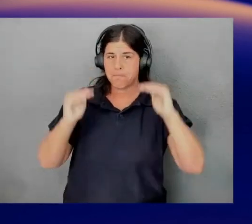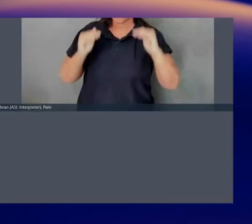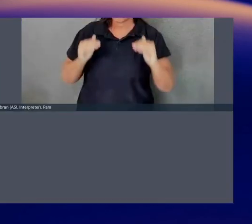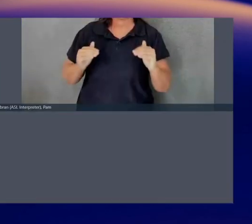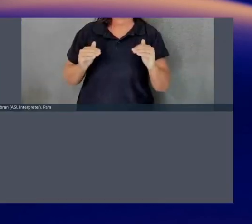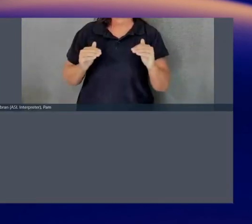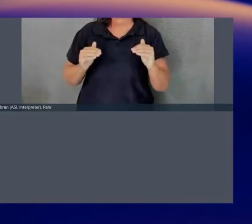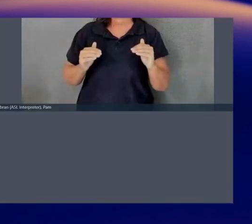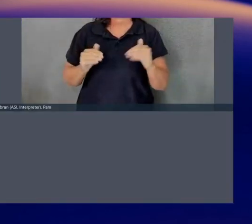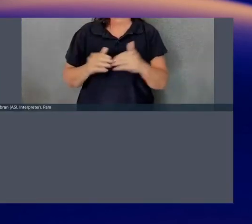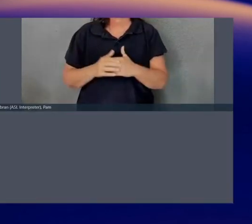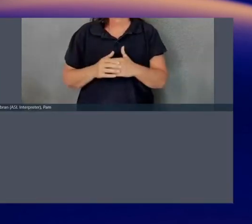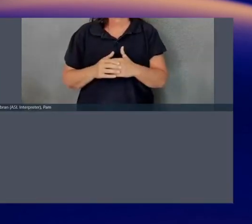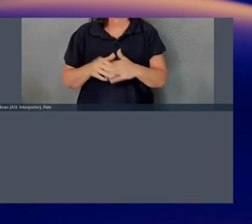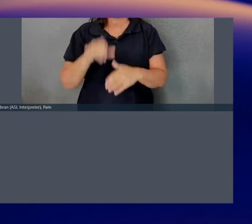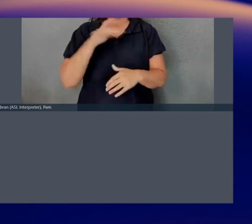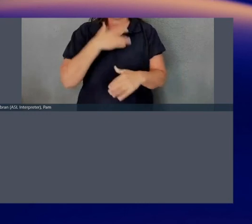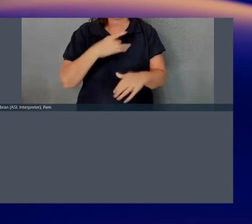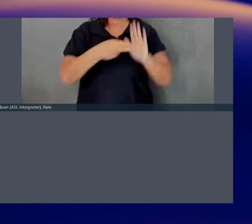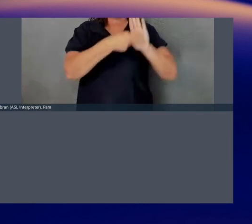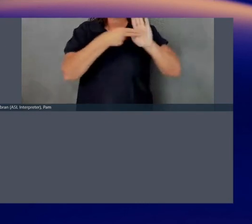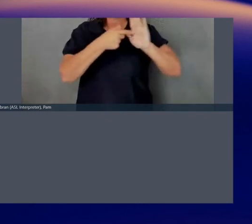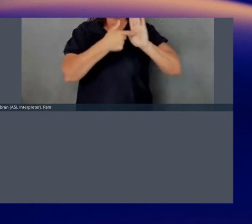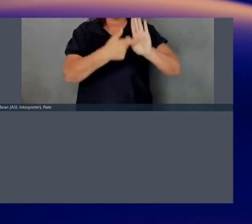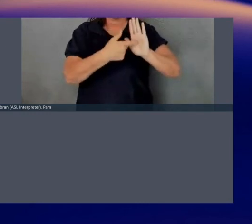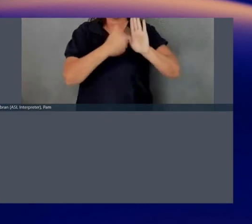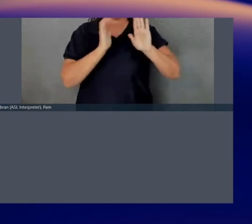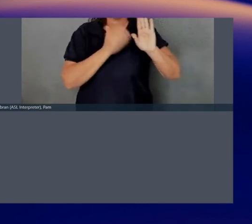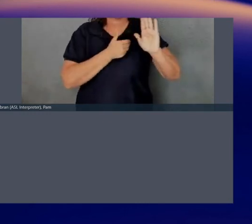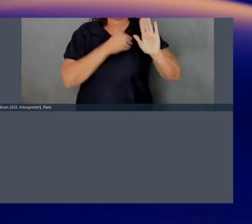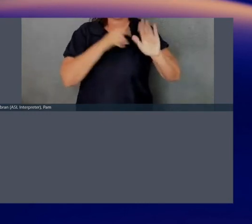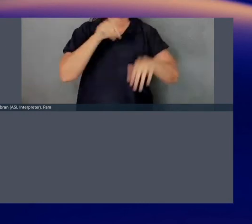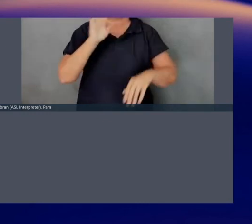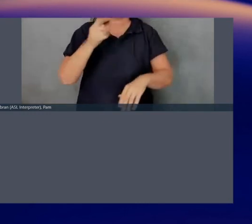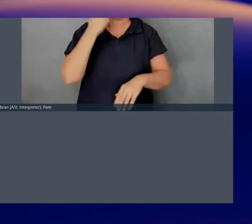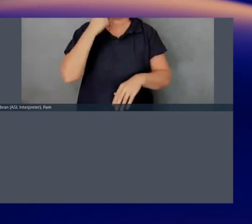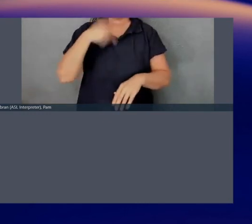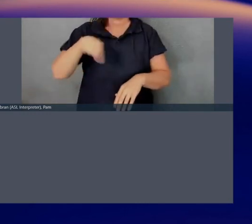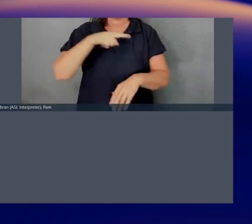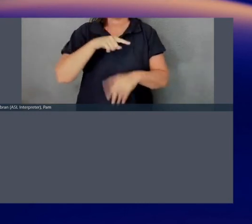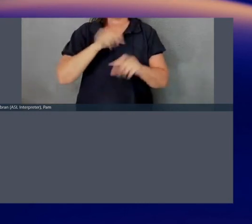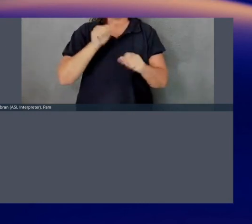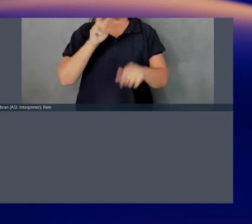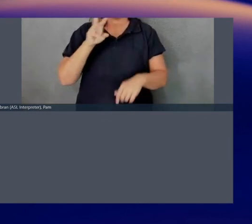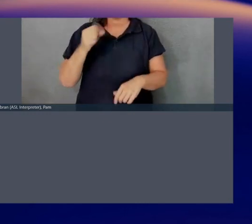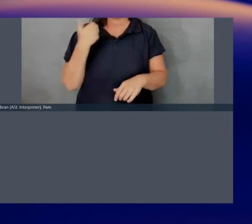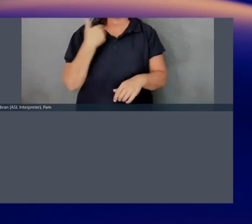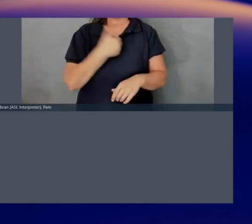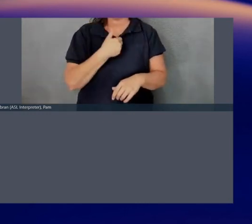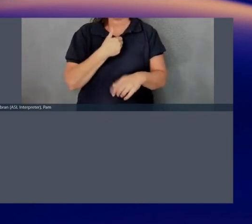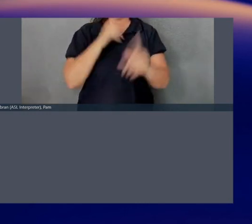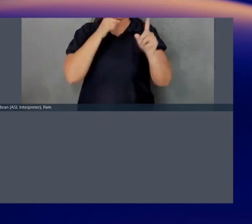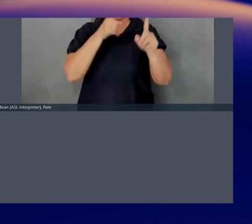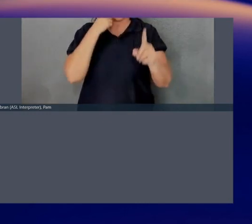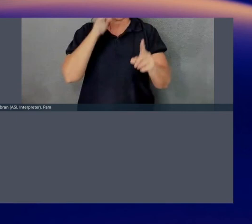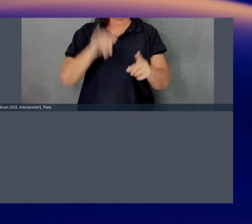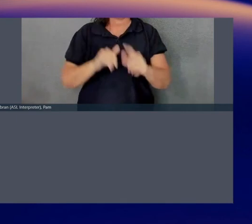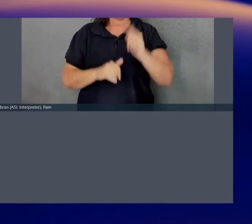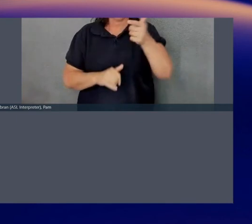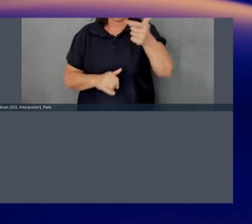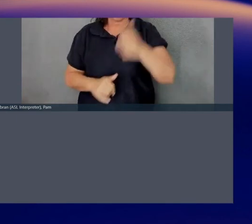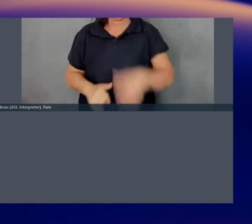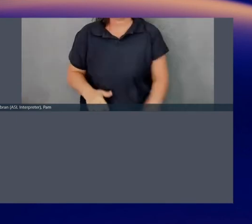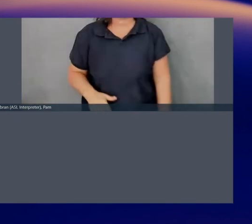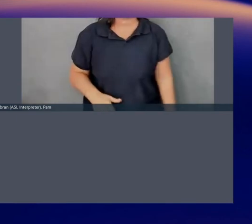I always love to highlight our path to 100% renewable energy. Yep. So, AWS, we have this goal of getting to 100% renewables for